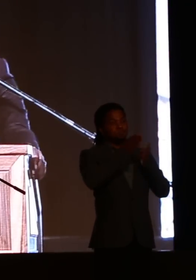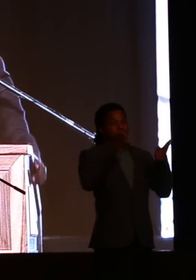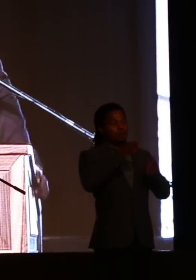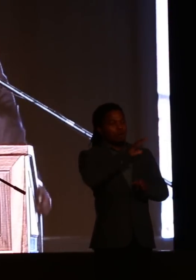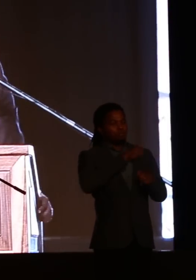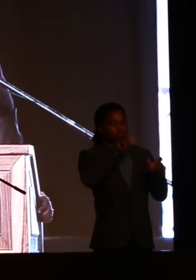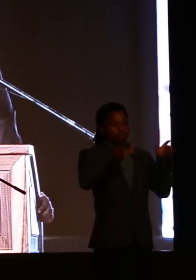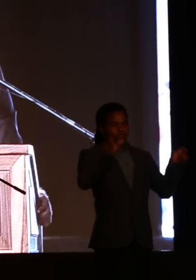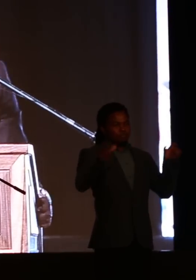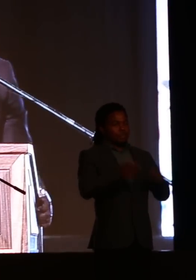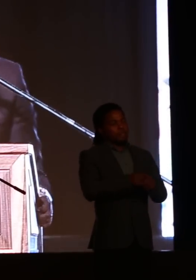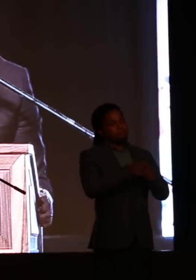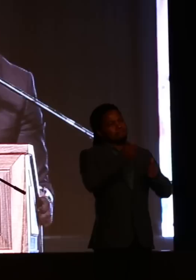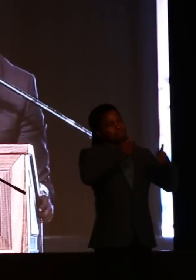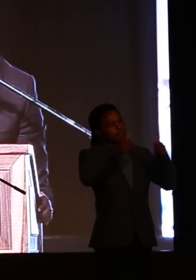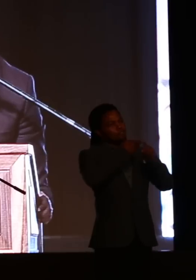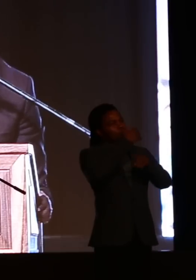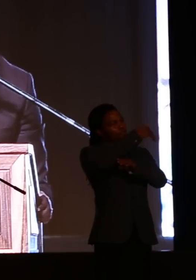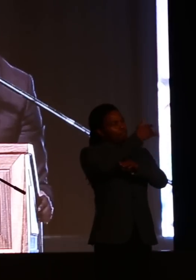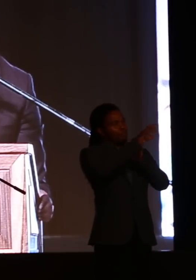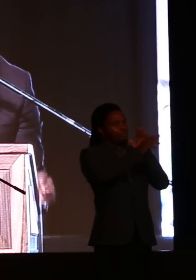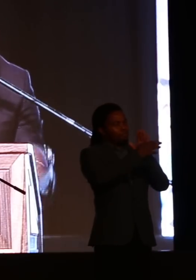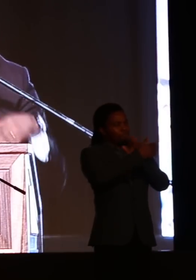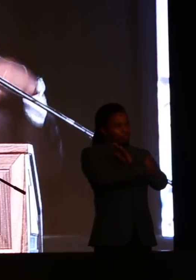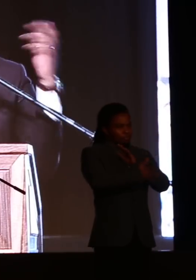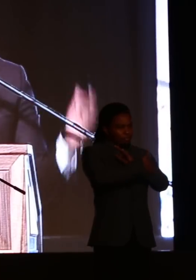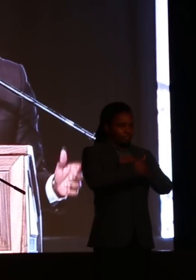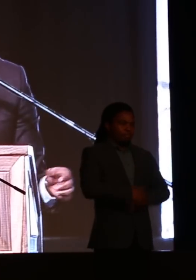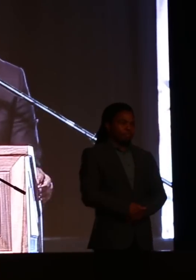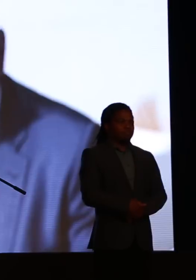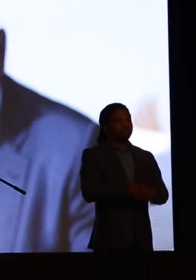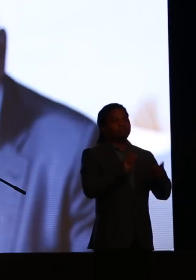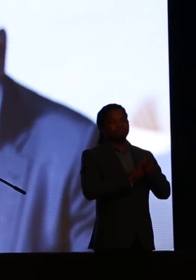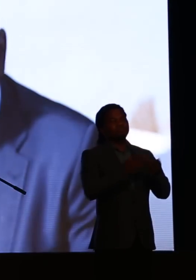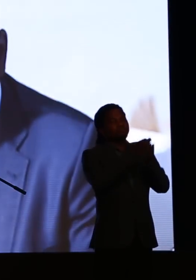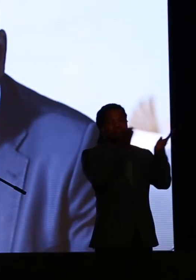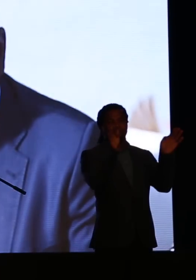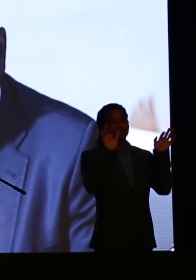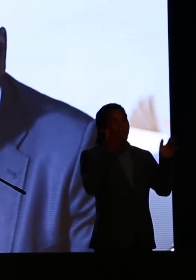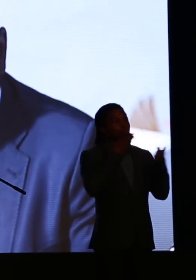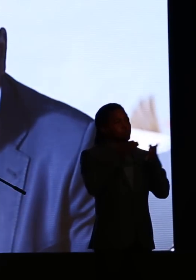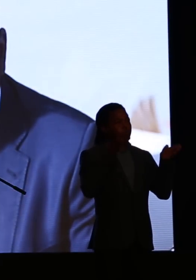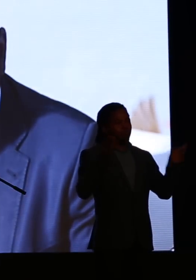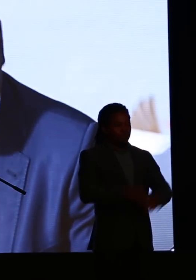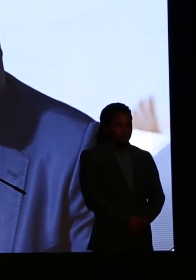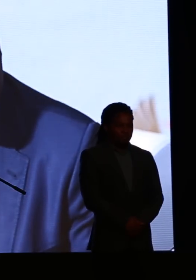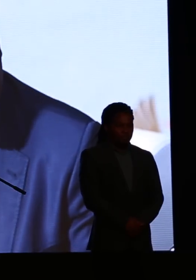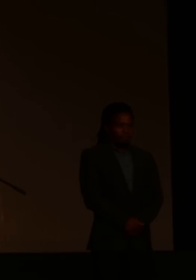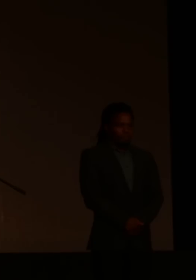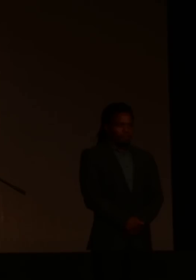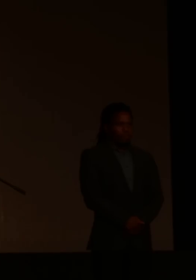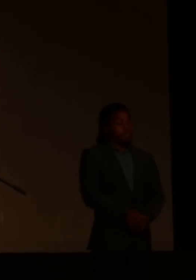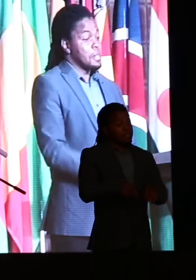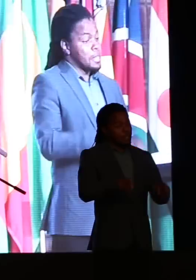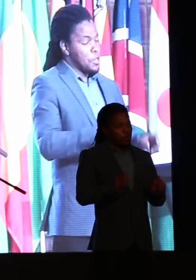excellencies, high commissioners, ambassadors, and everyone in your eminence. I think we take this